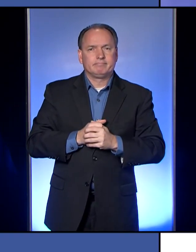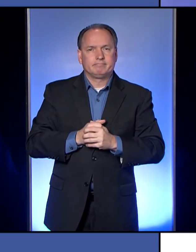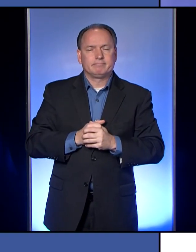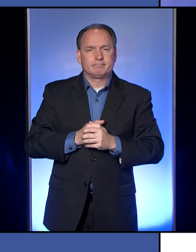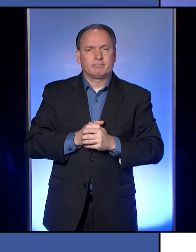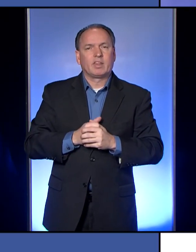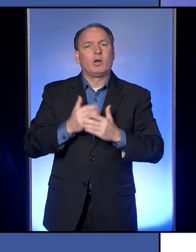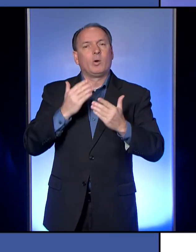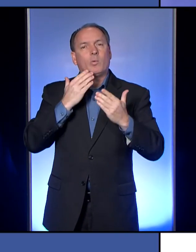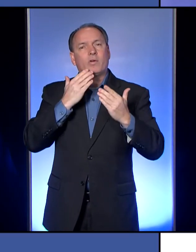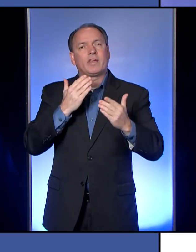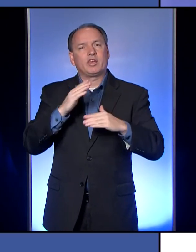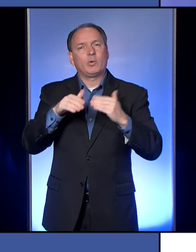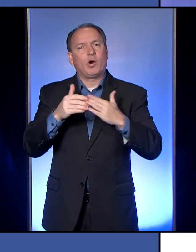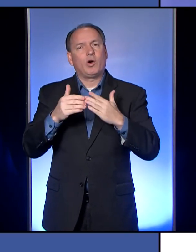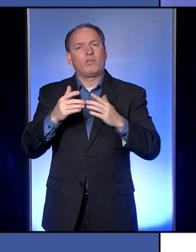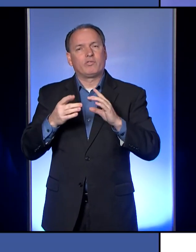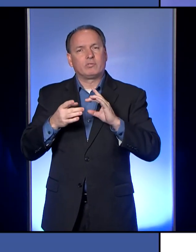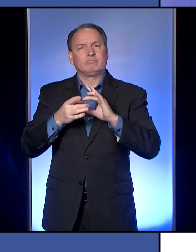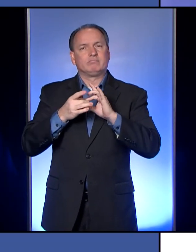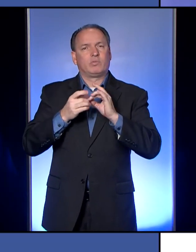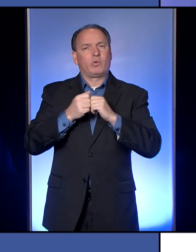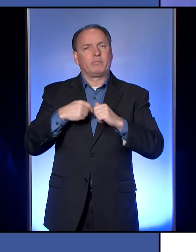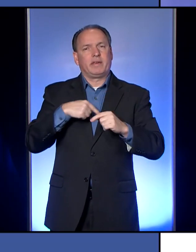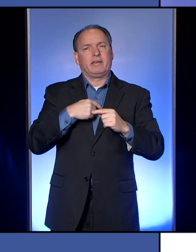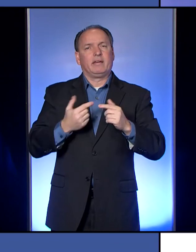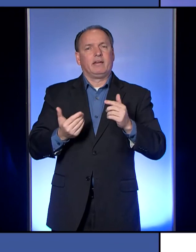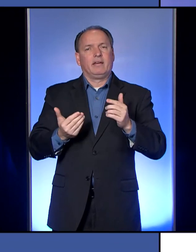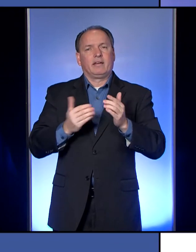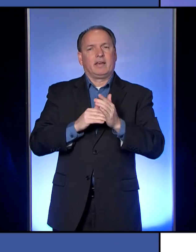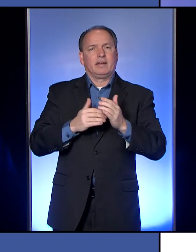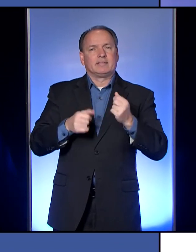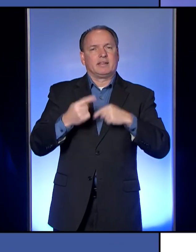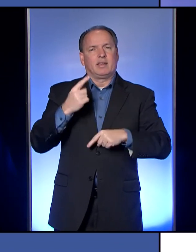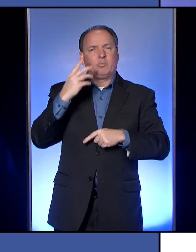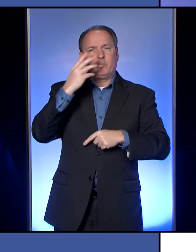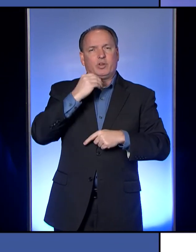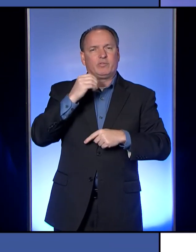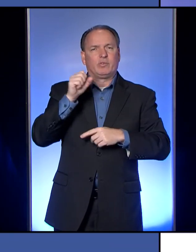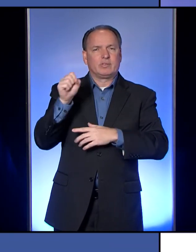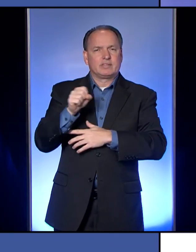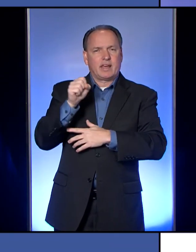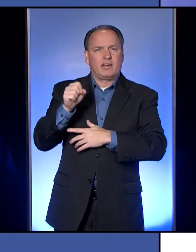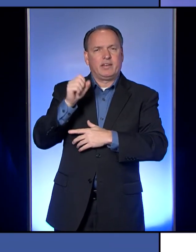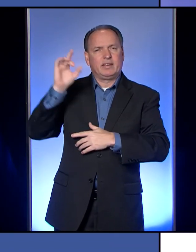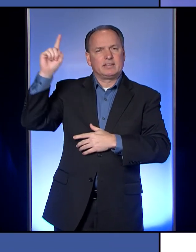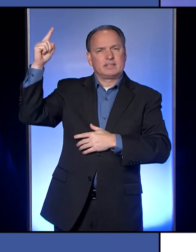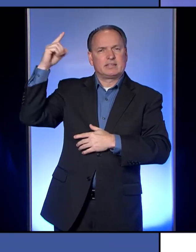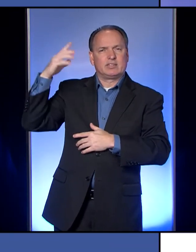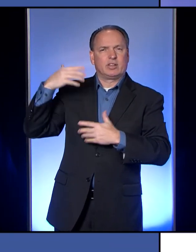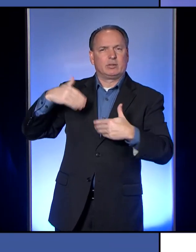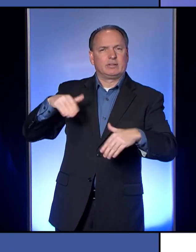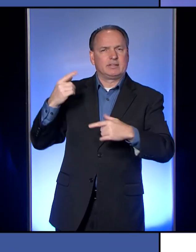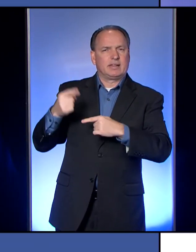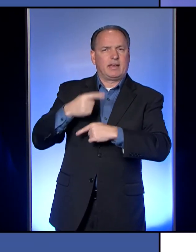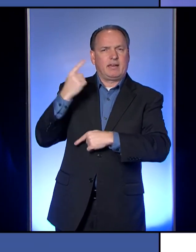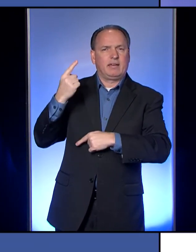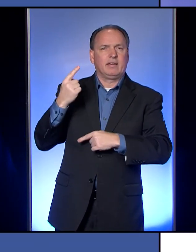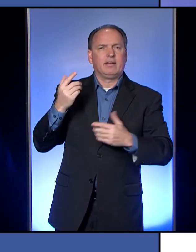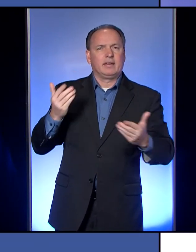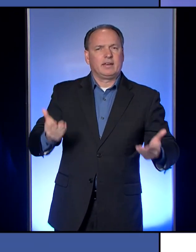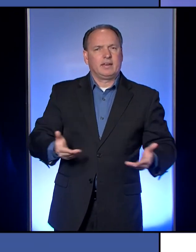Well, thank you all for being with me here on this beautiful sunny, uh, Saturday here in Erie County. And, um,